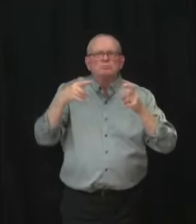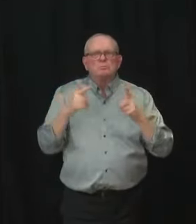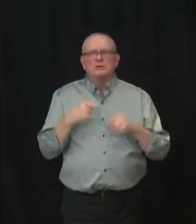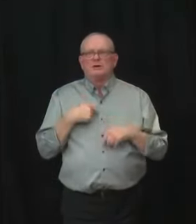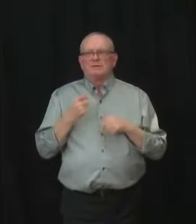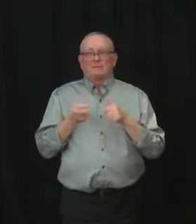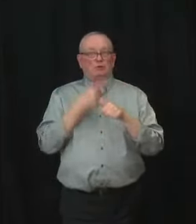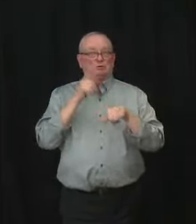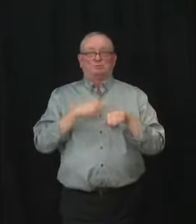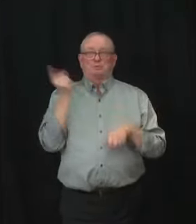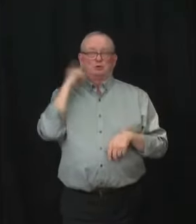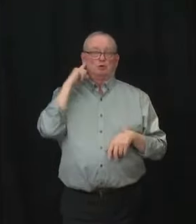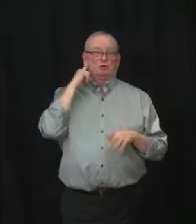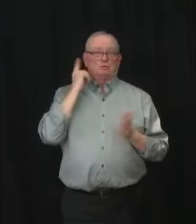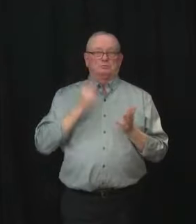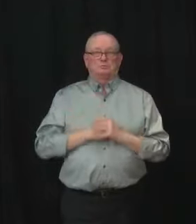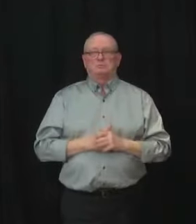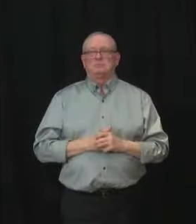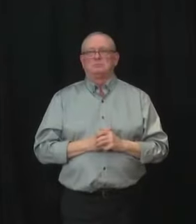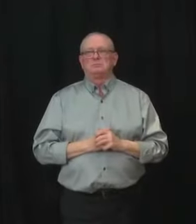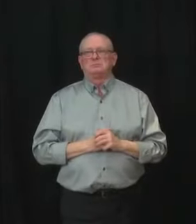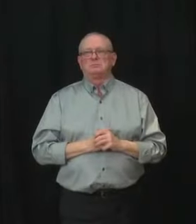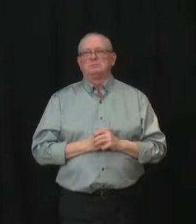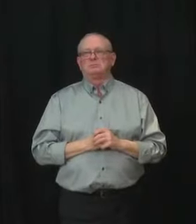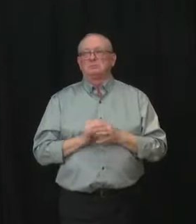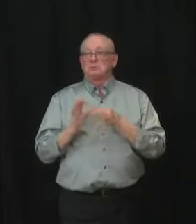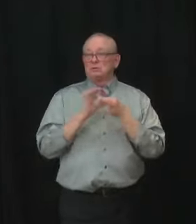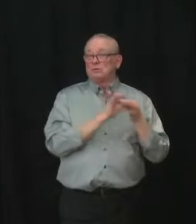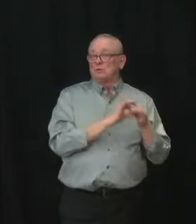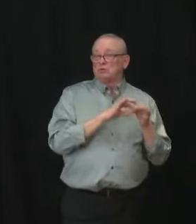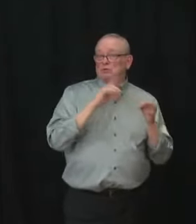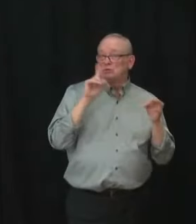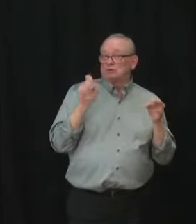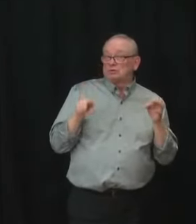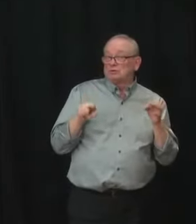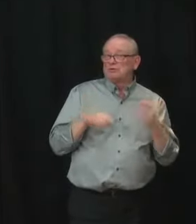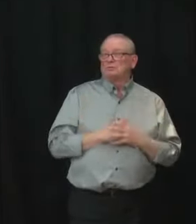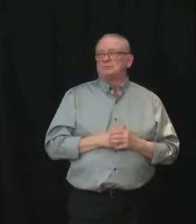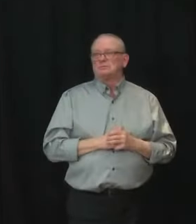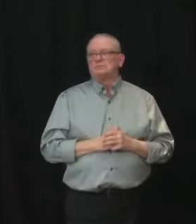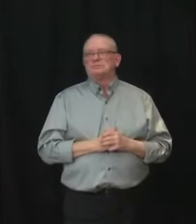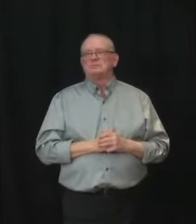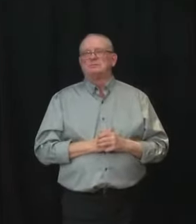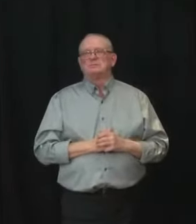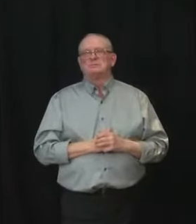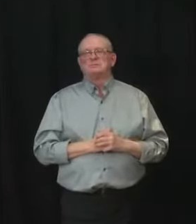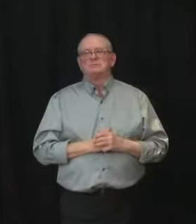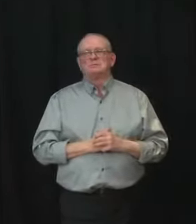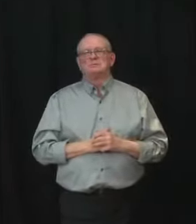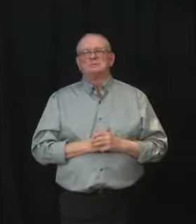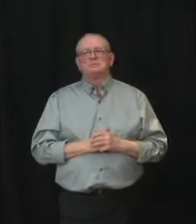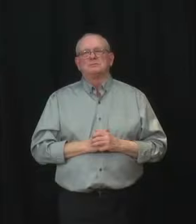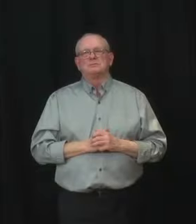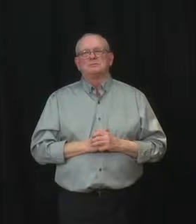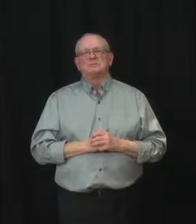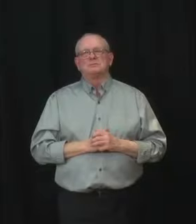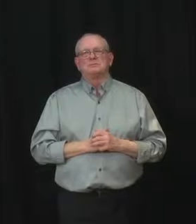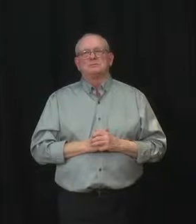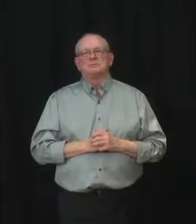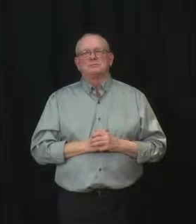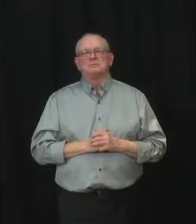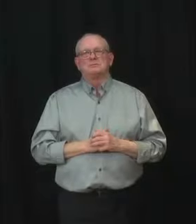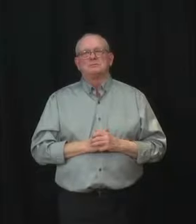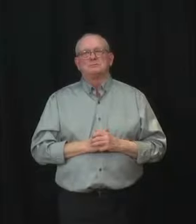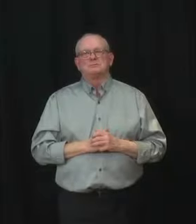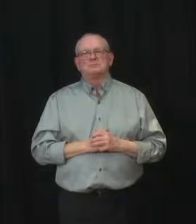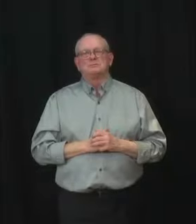Thank you. you have a follow-up? Yeah I'm just wondering too uh just obviously the new hospital now here is built and up and